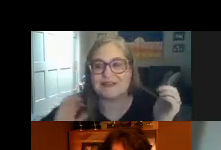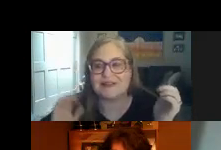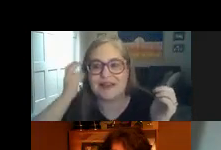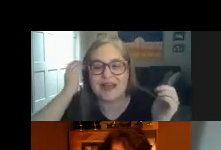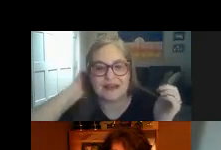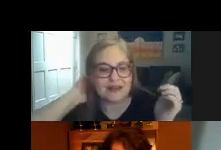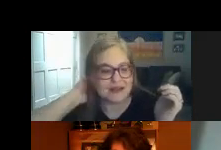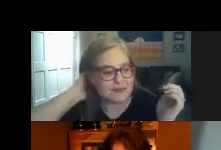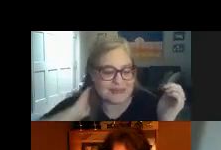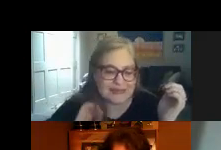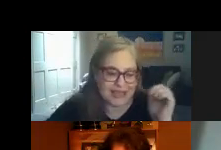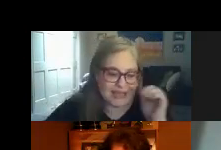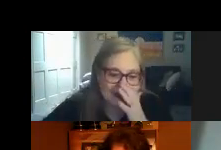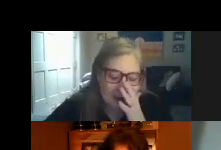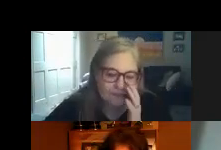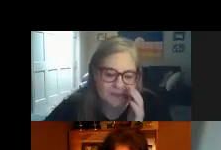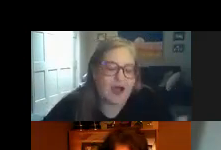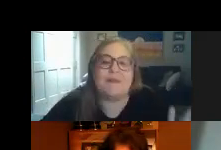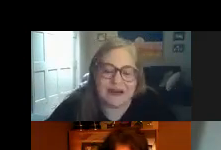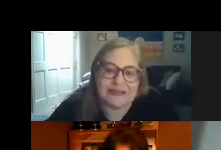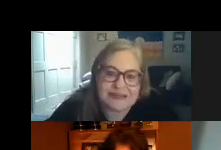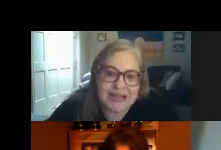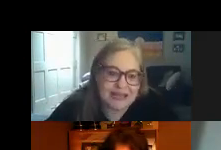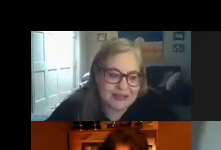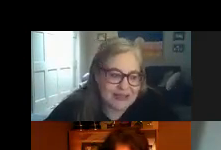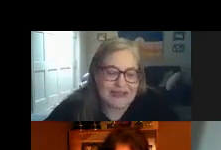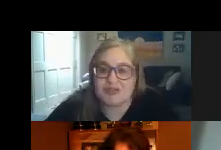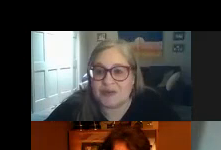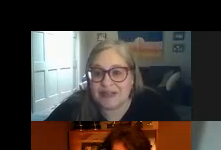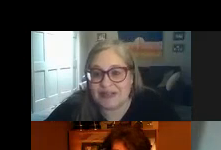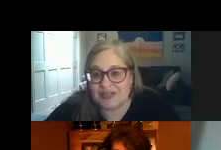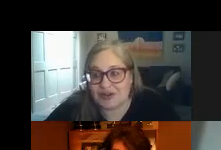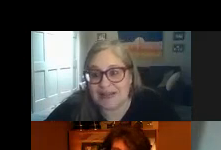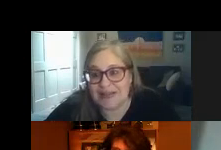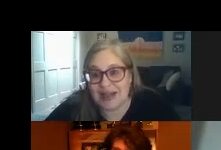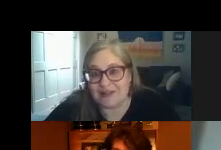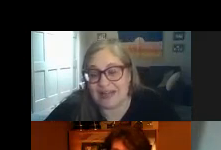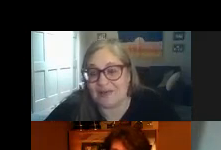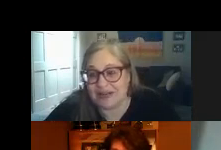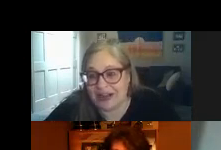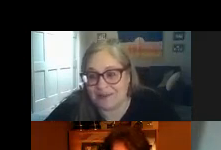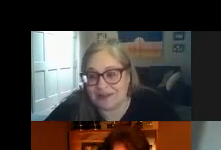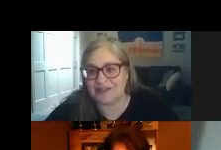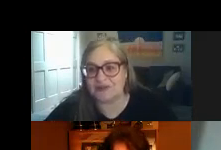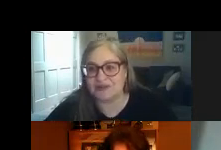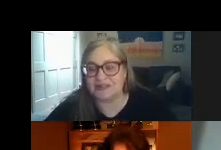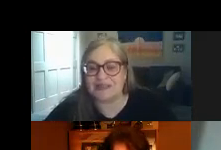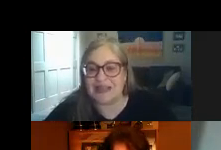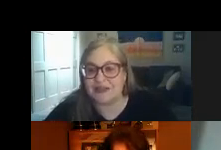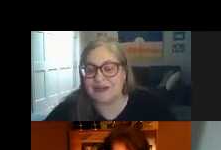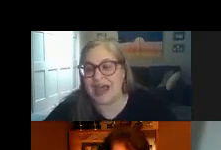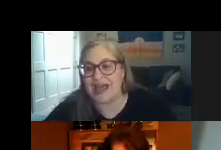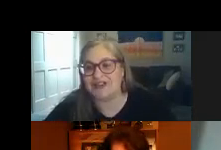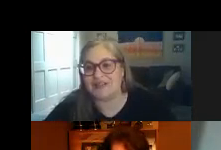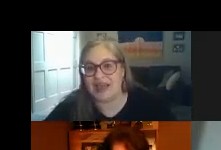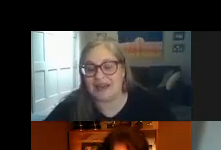personally that me saying um a parent saying he's really stressed every day when he comes to school doesn't